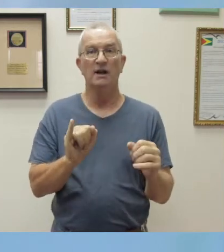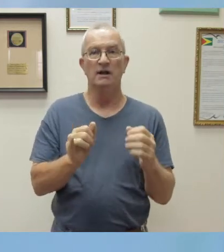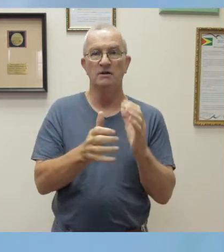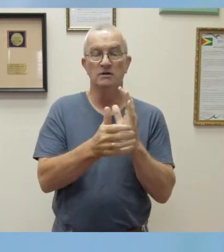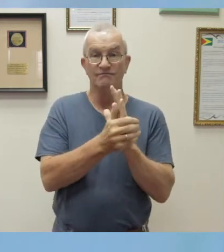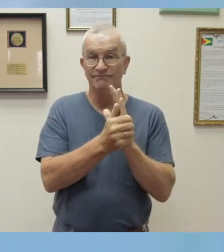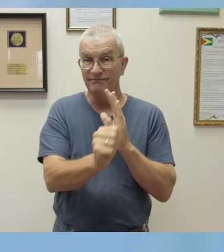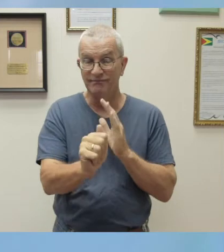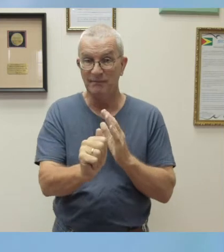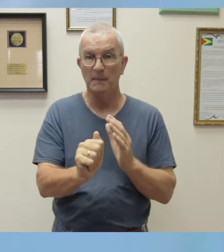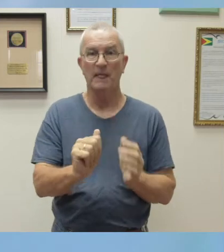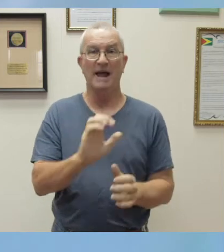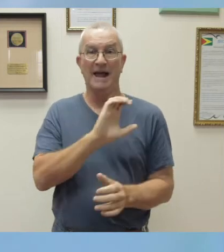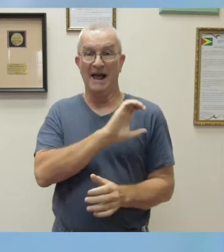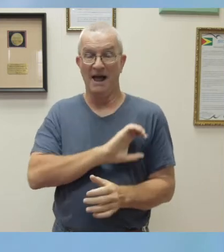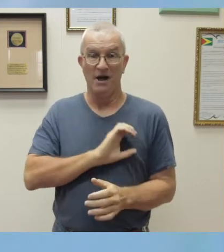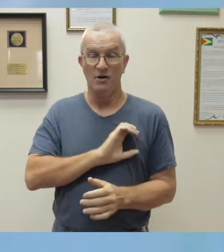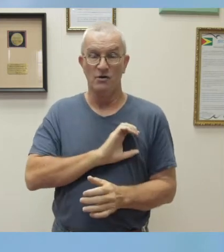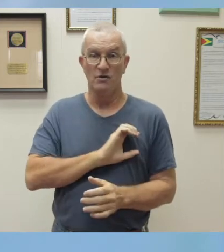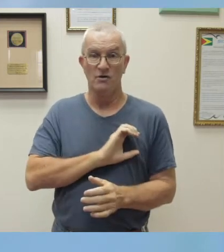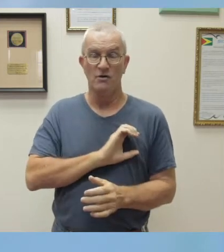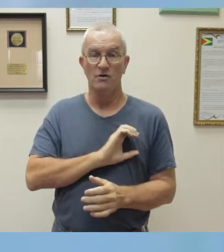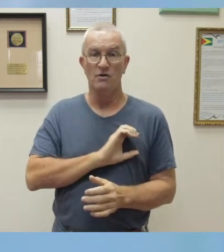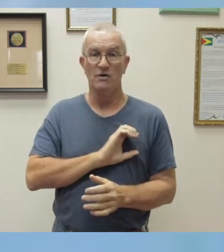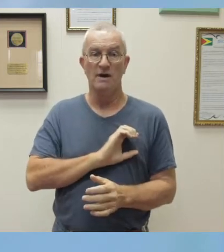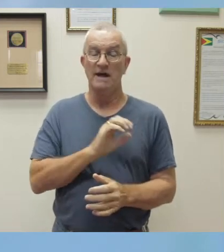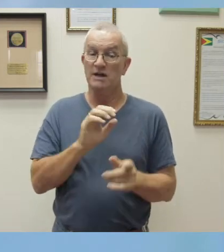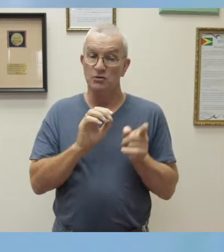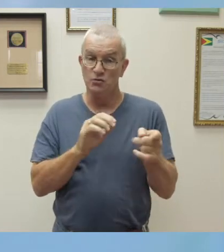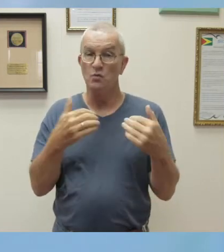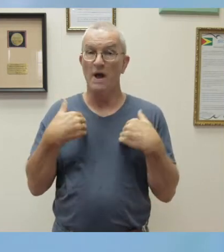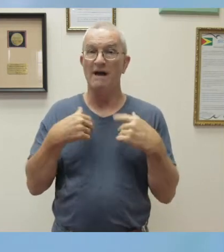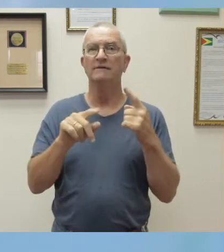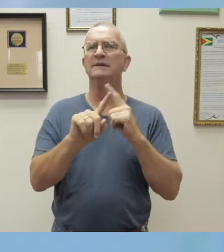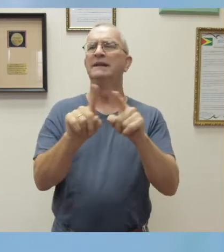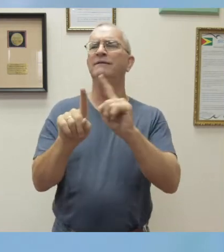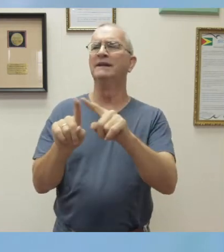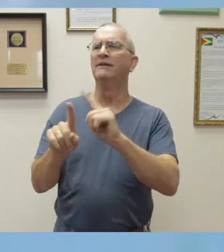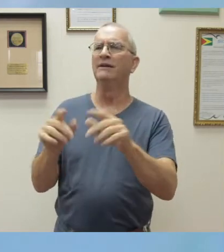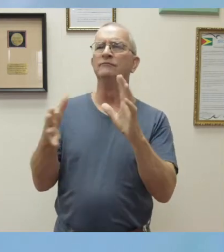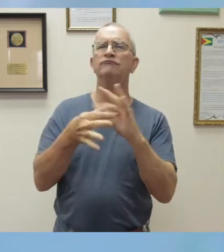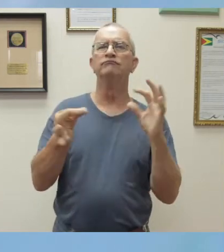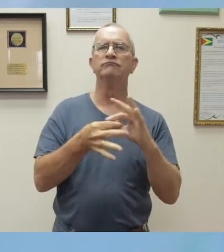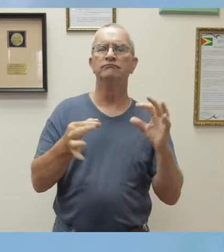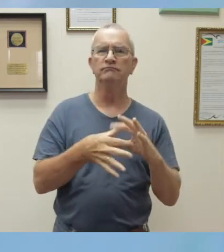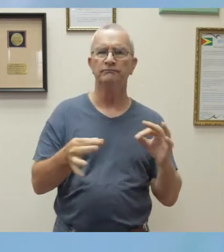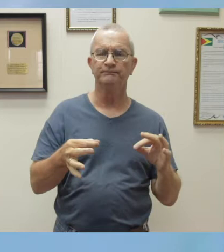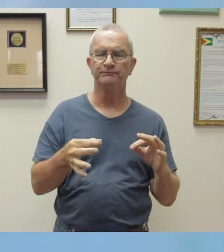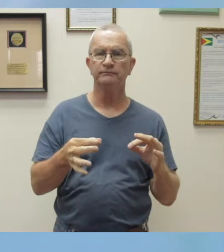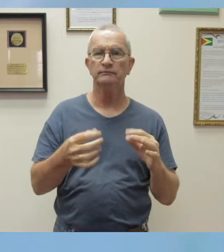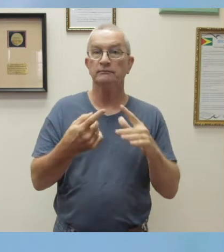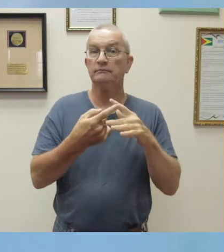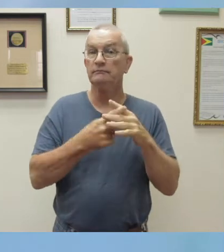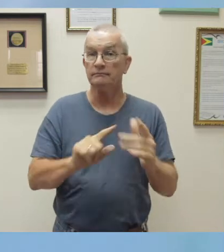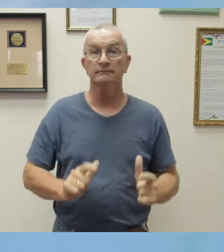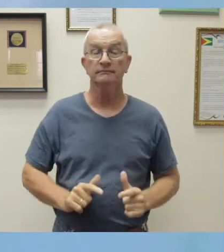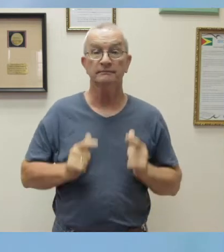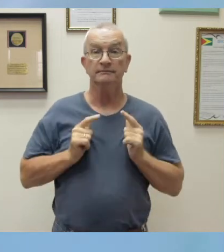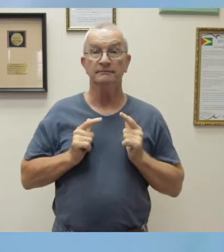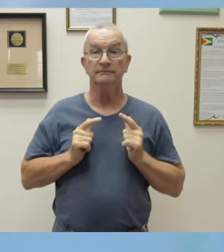and has a different story to tell. Stories of the start of life, the end of life,